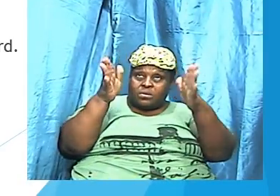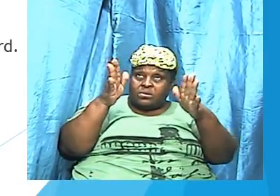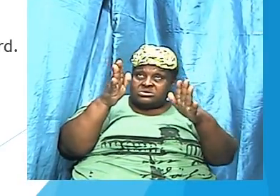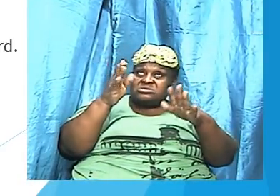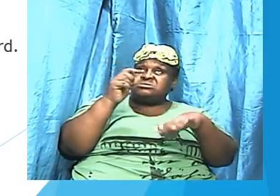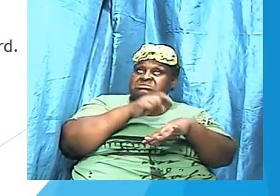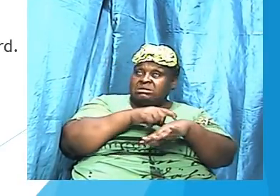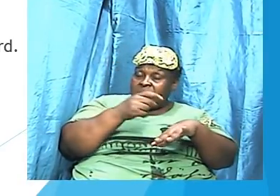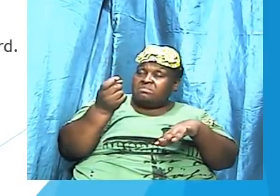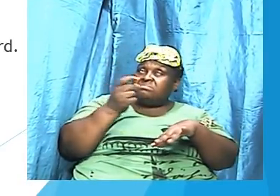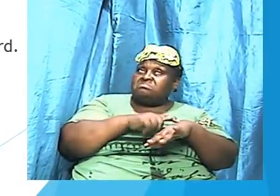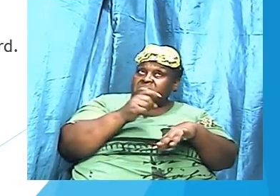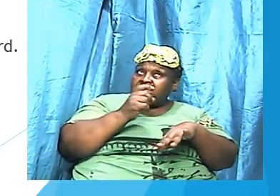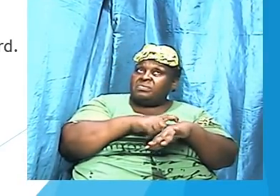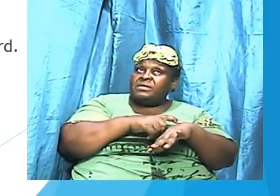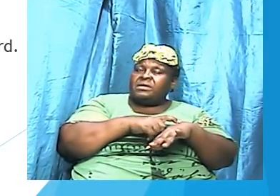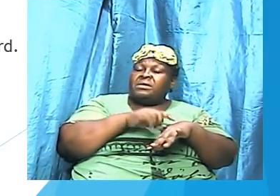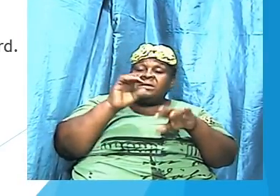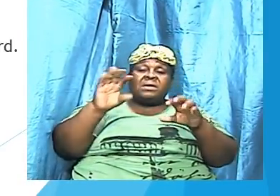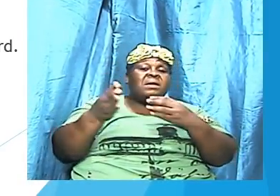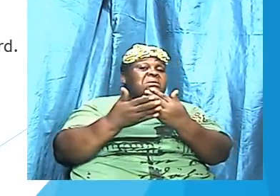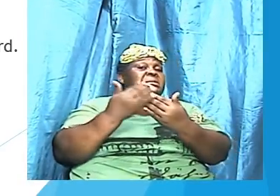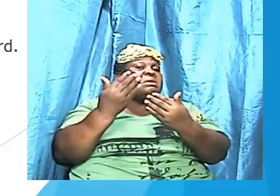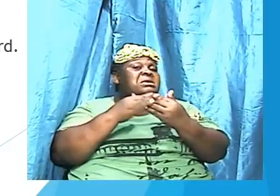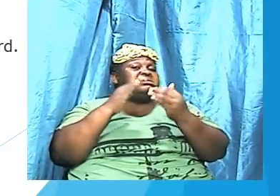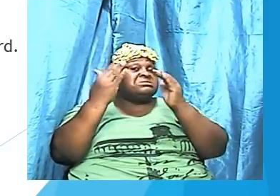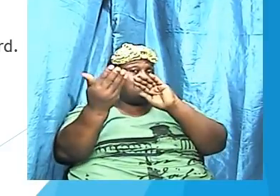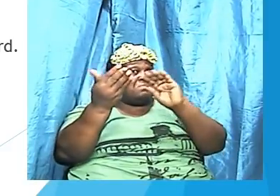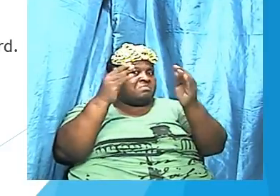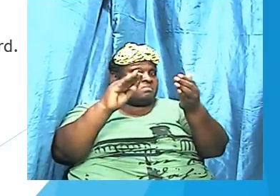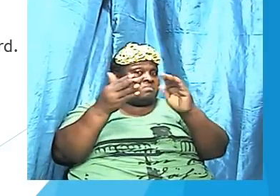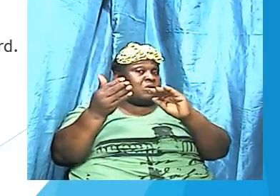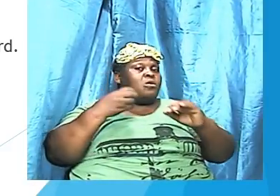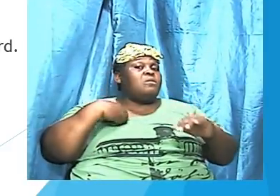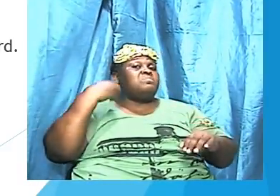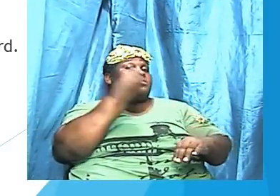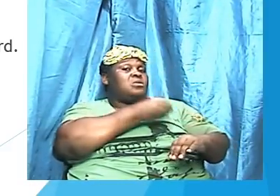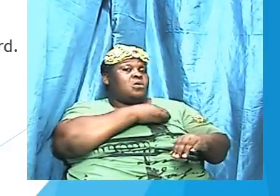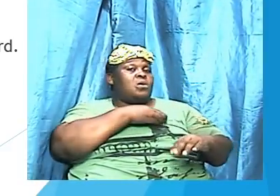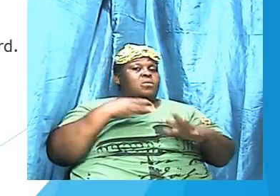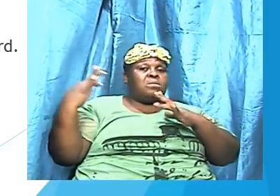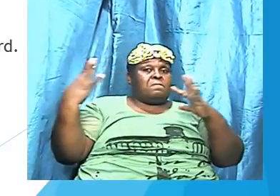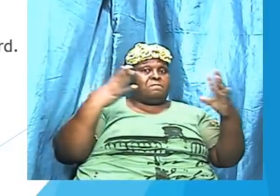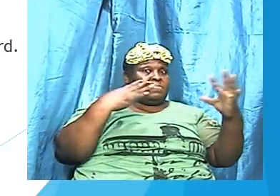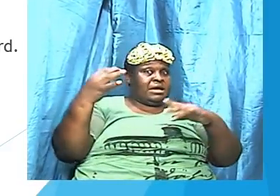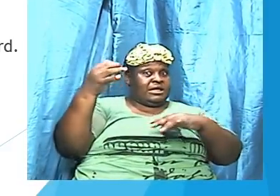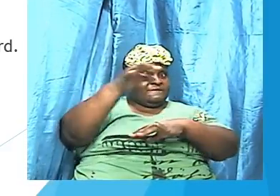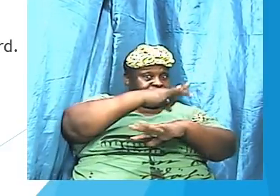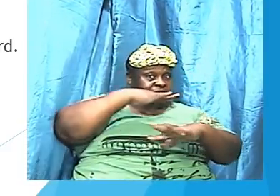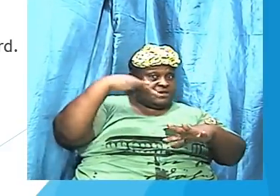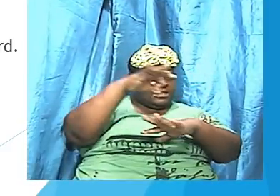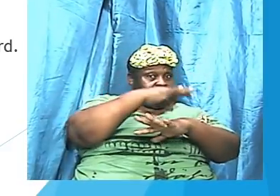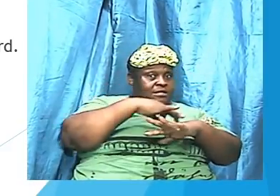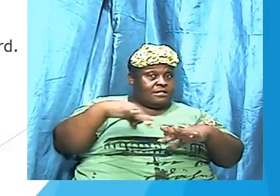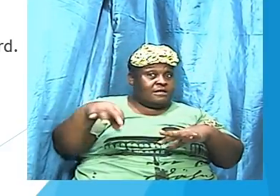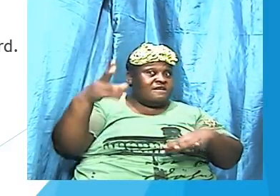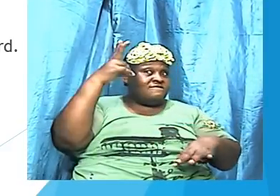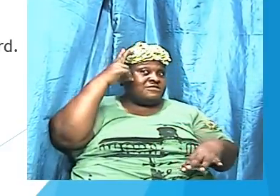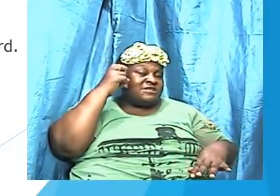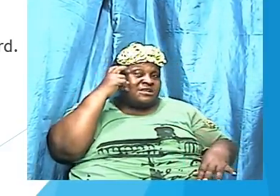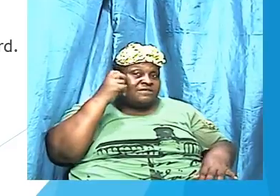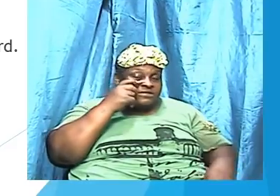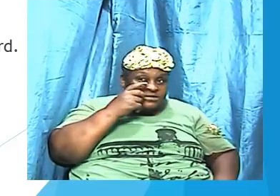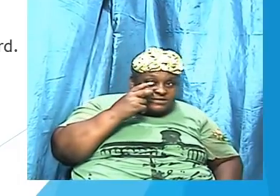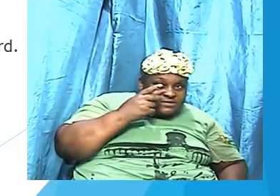easily become a battlefield because the adversary is going to be on the prowl, looking where he can